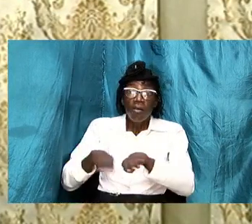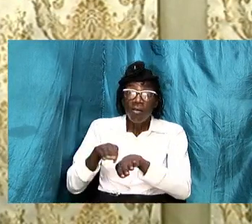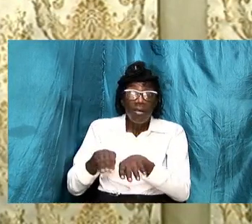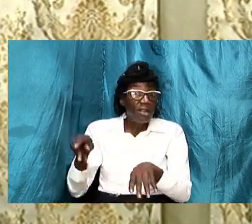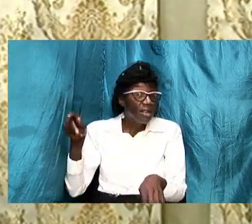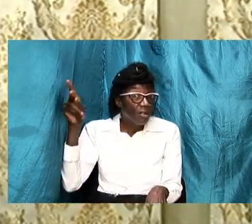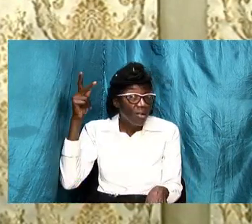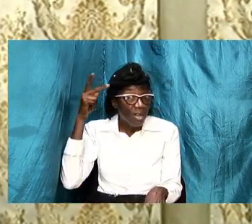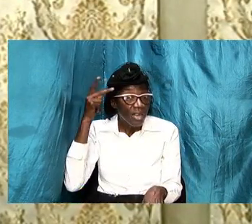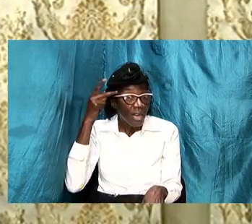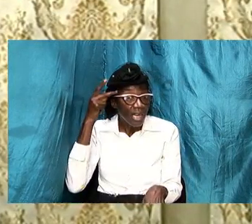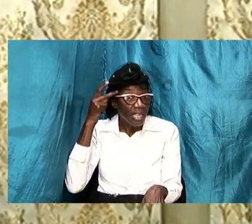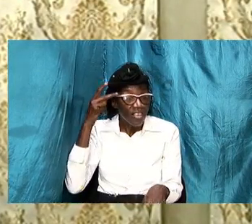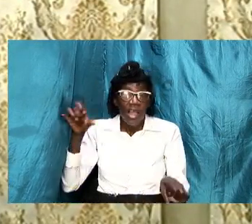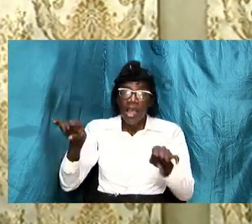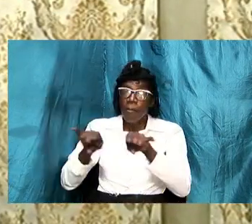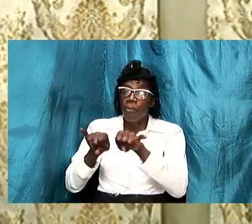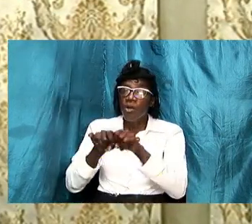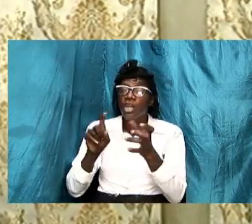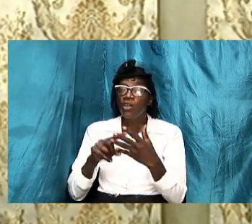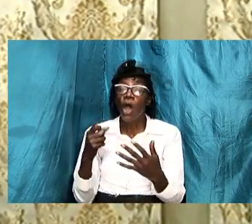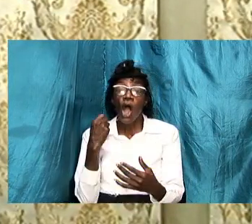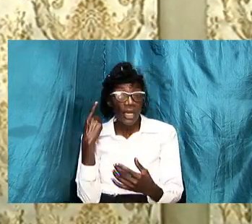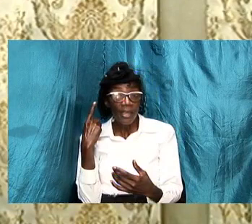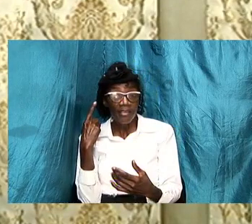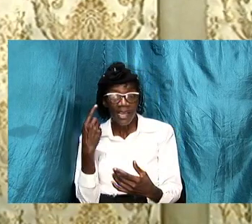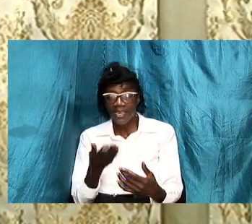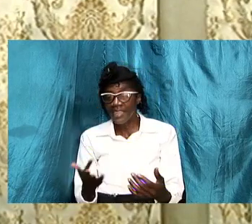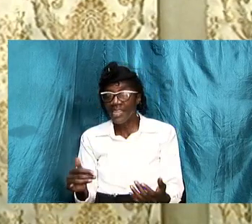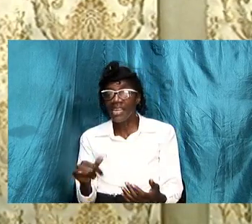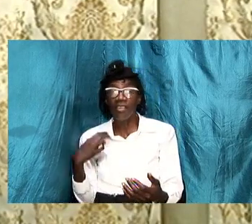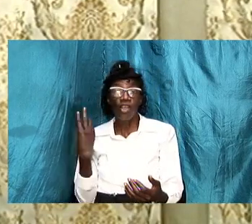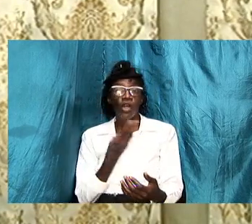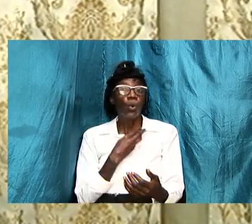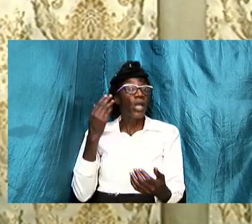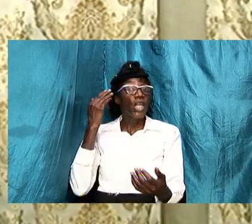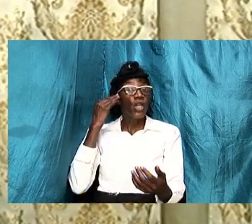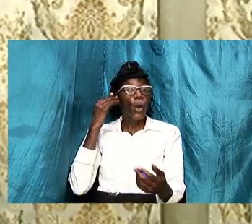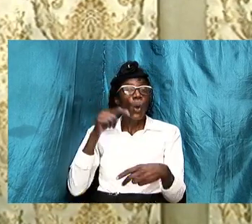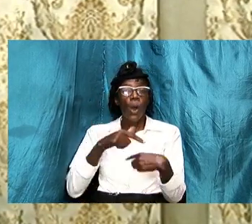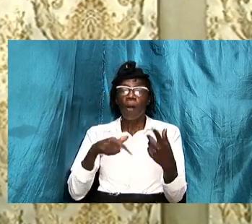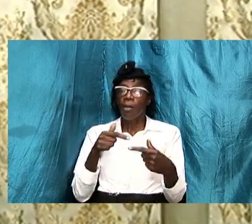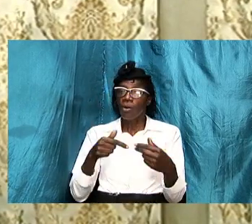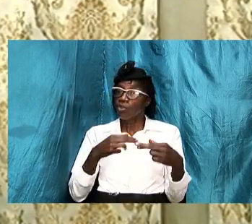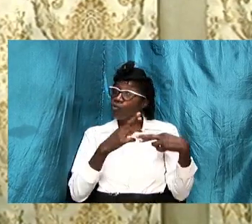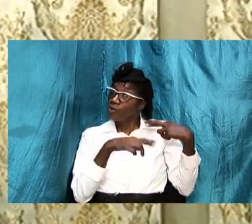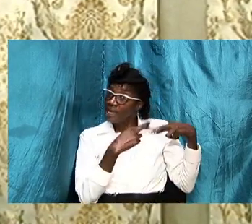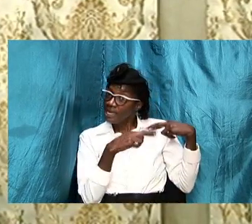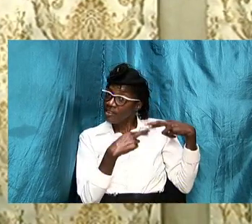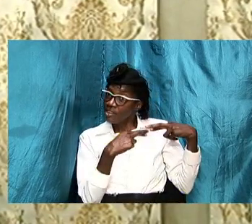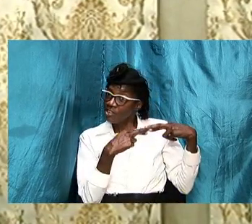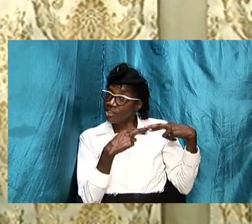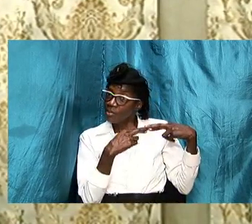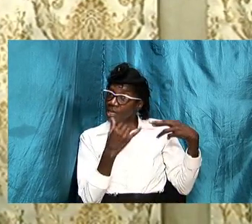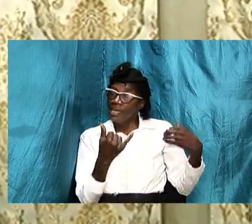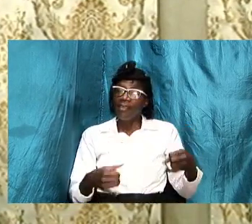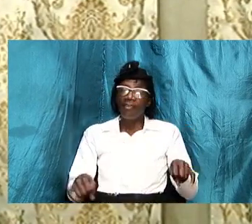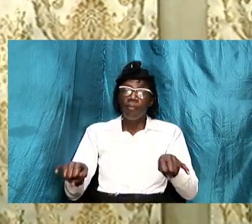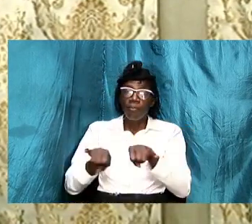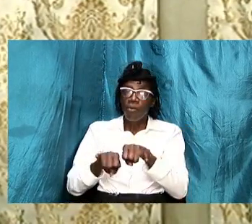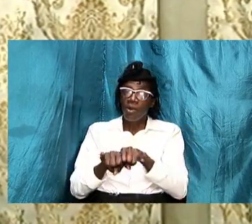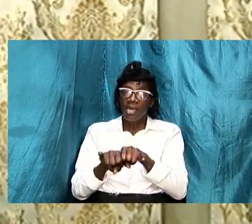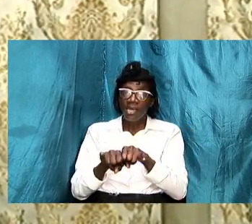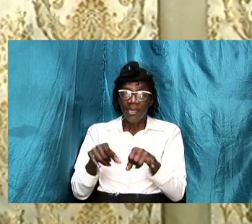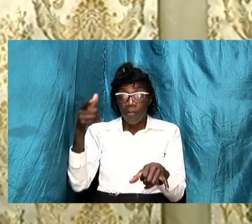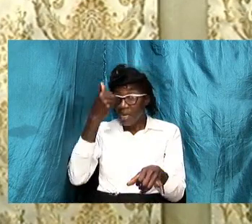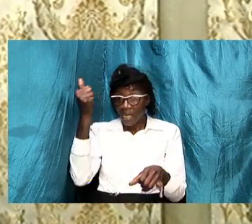important that we understand that the things that we know about relationships is important because if we